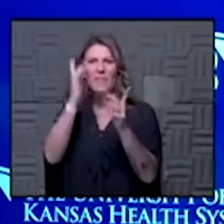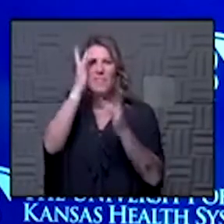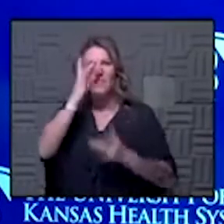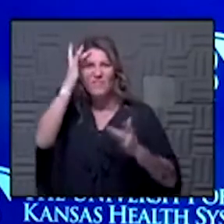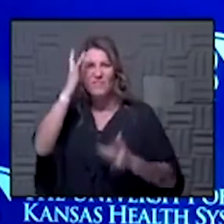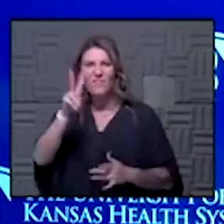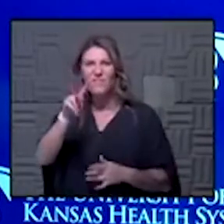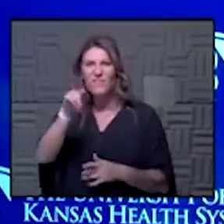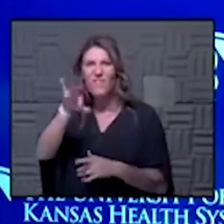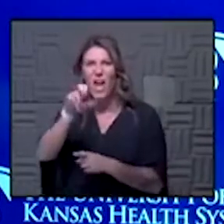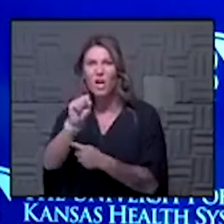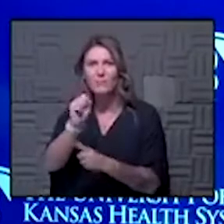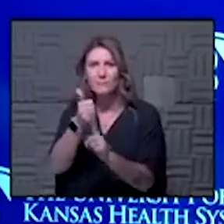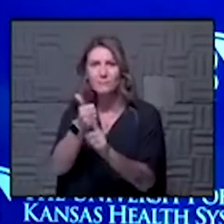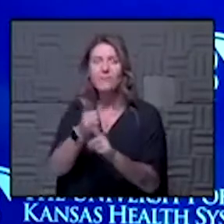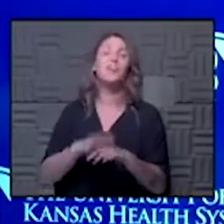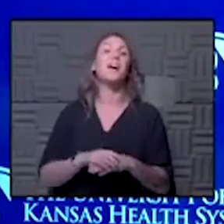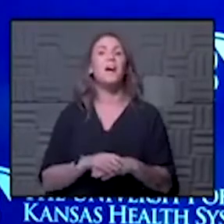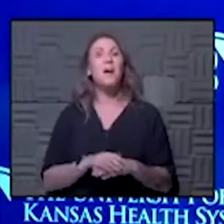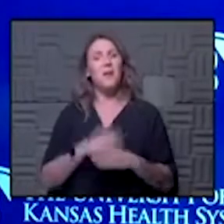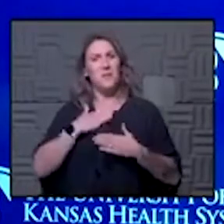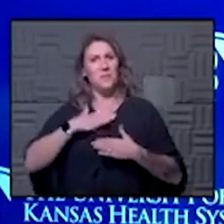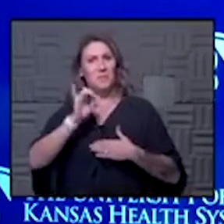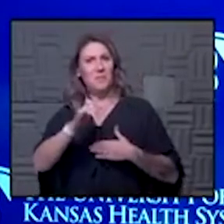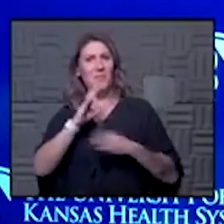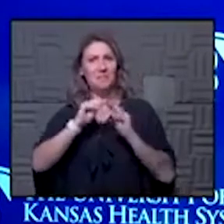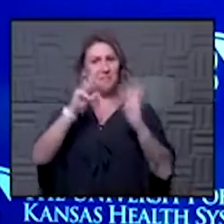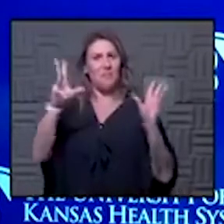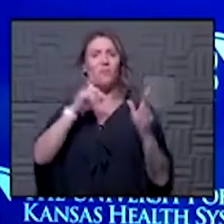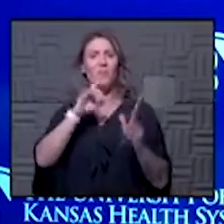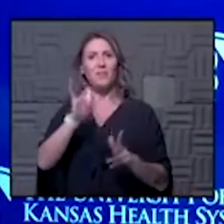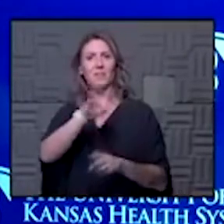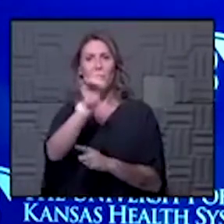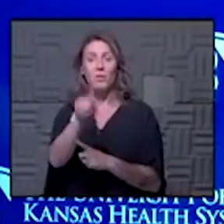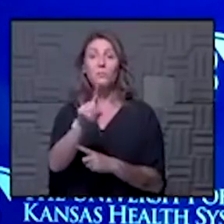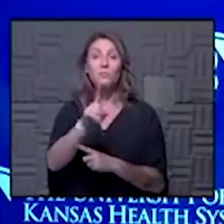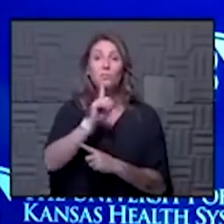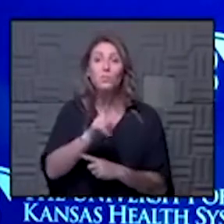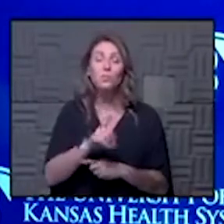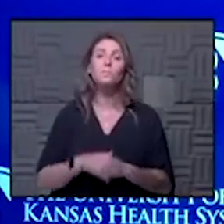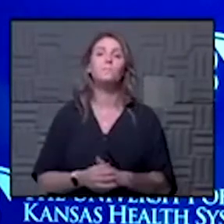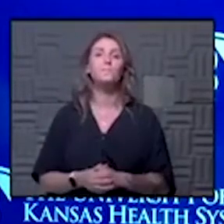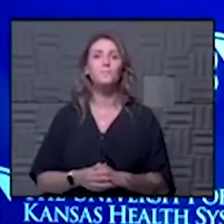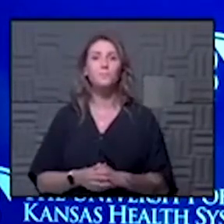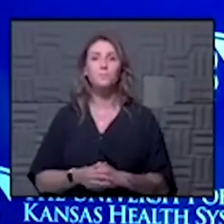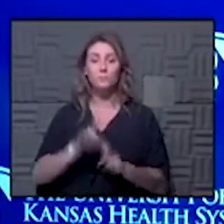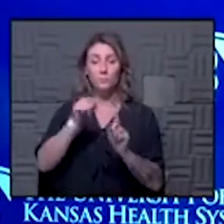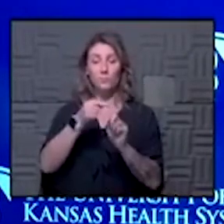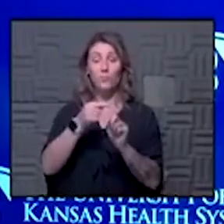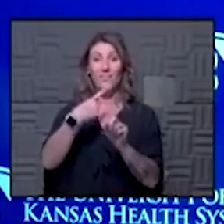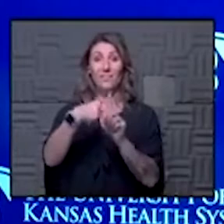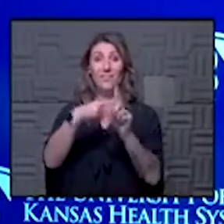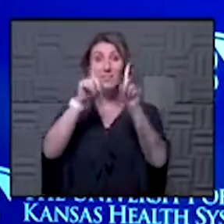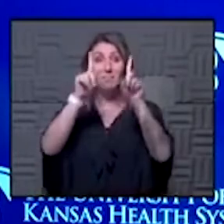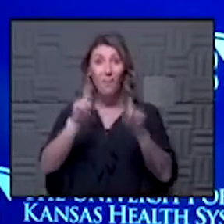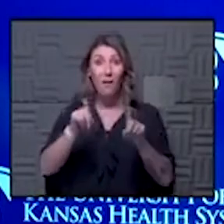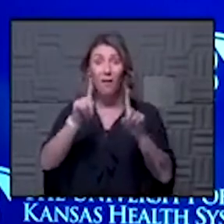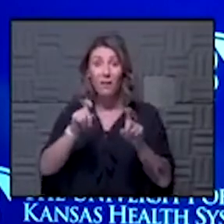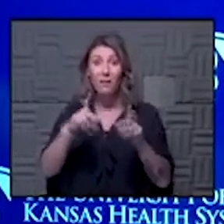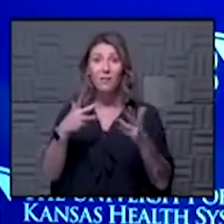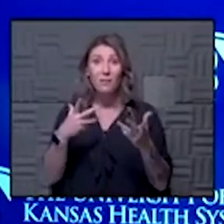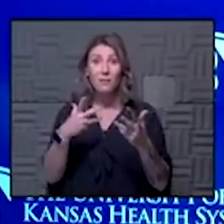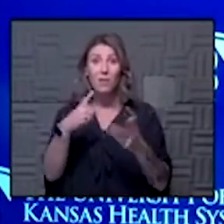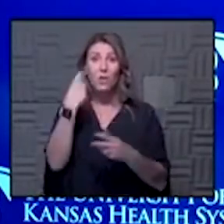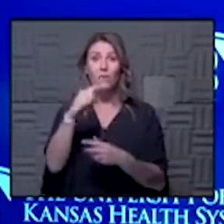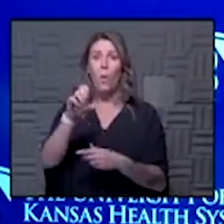appreciate the the the chance to actually clear that up a little bit you know the truth is that when you test positive you're testing positive